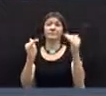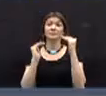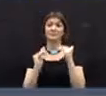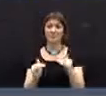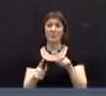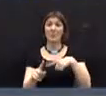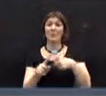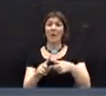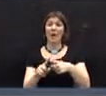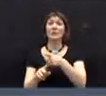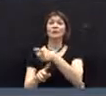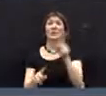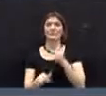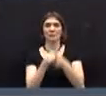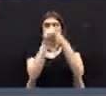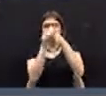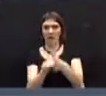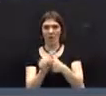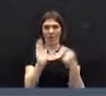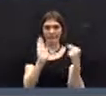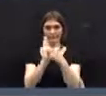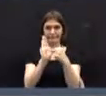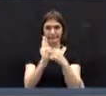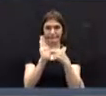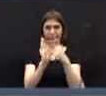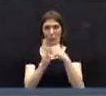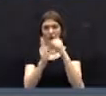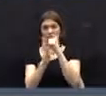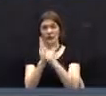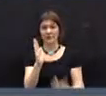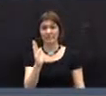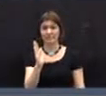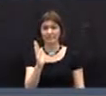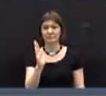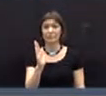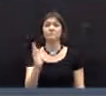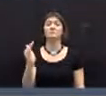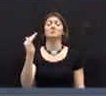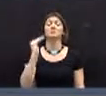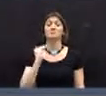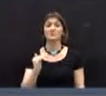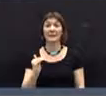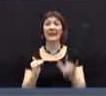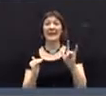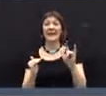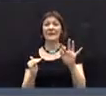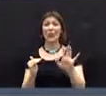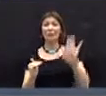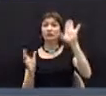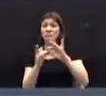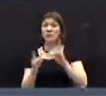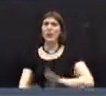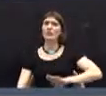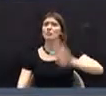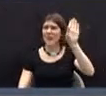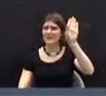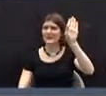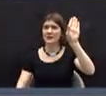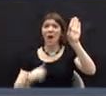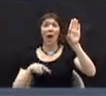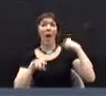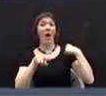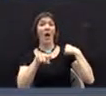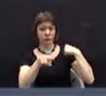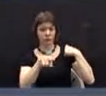confined to the merits of the question. Please raise your hand to be recognized, and